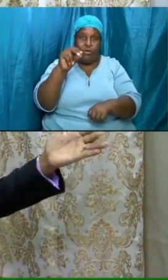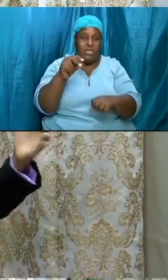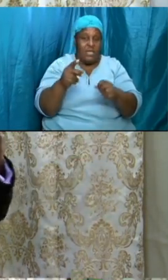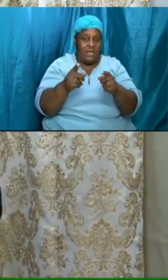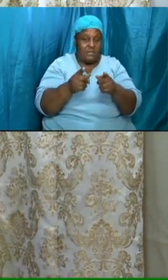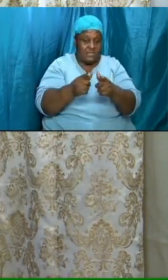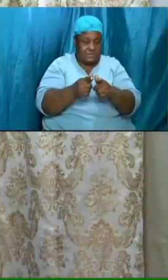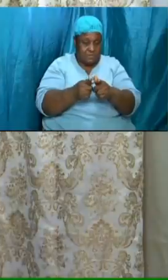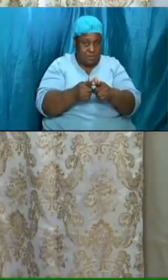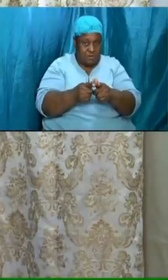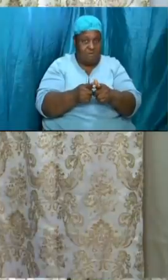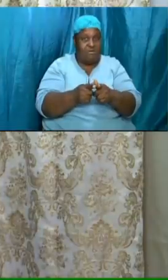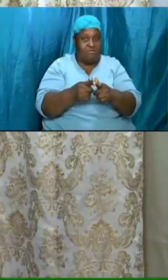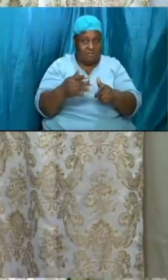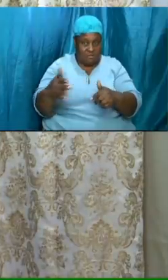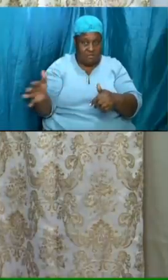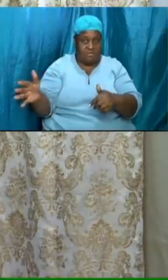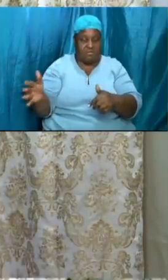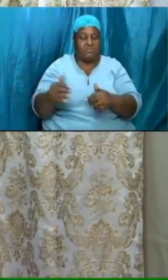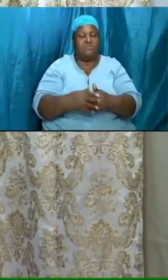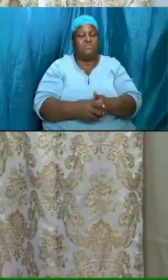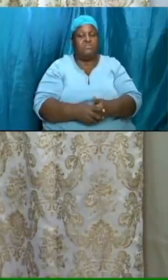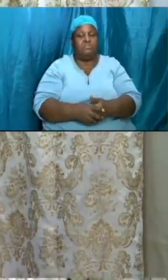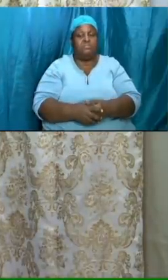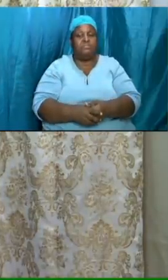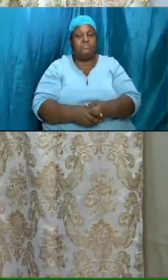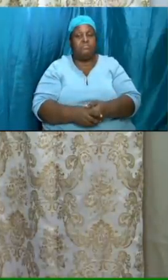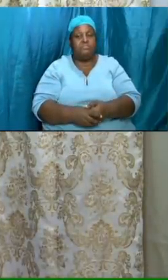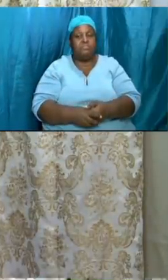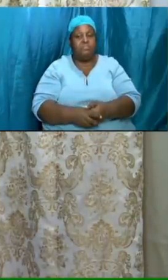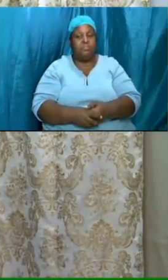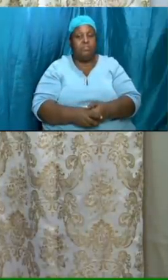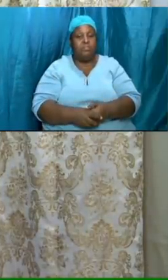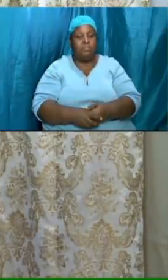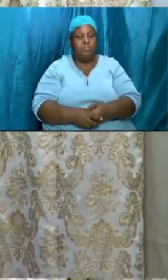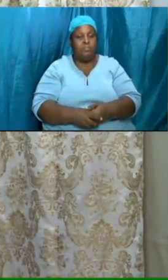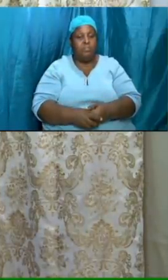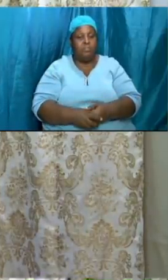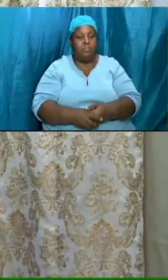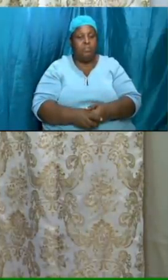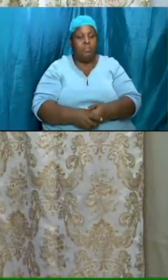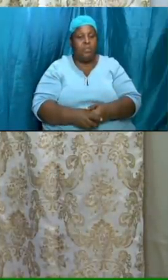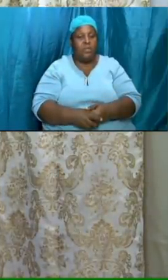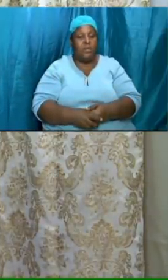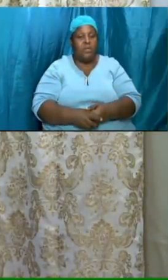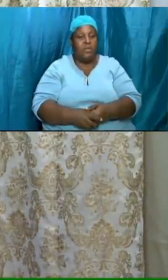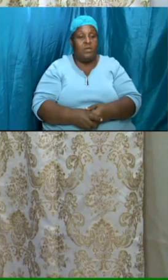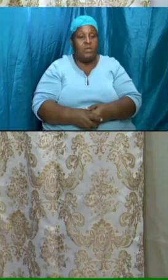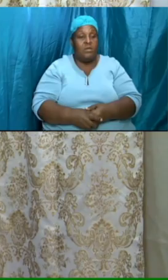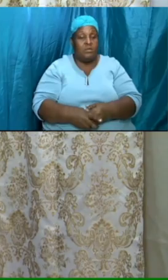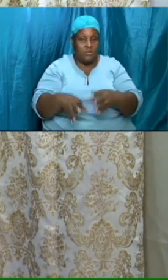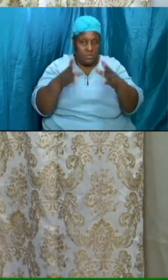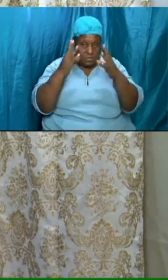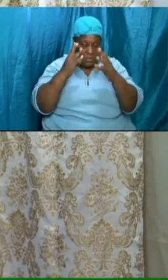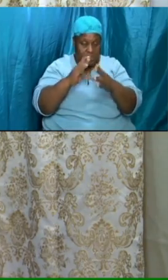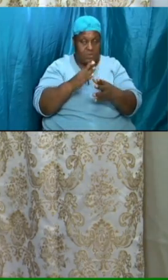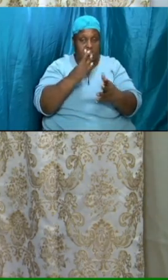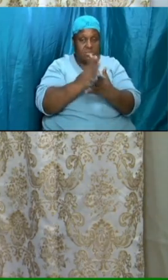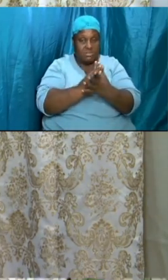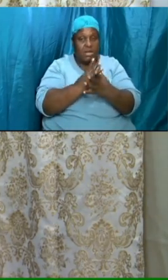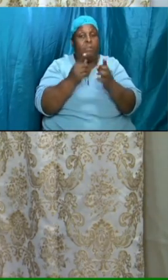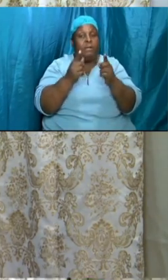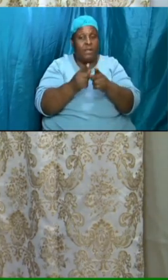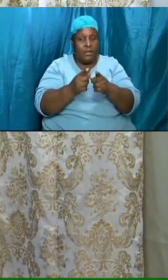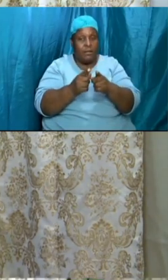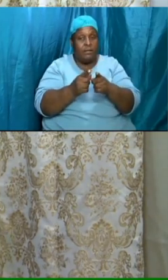lessons and prophecy to interject and inject